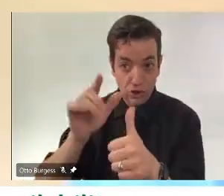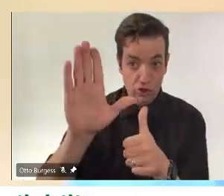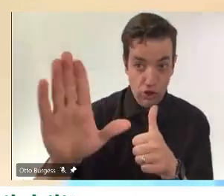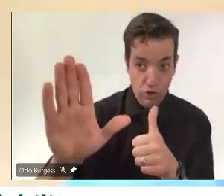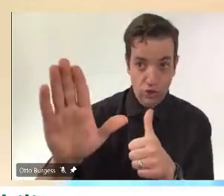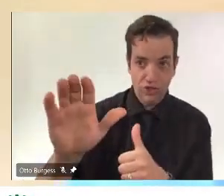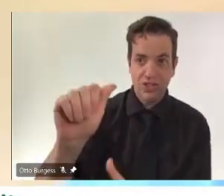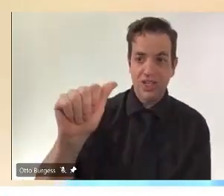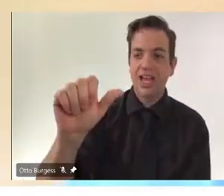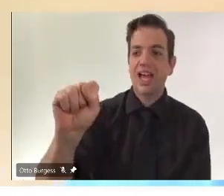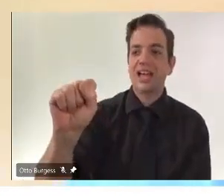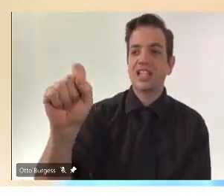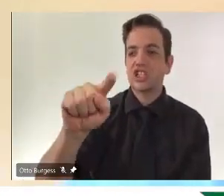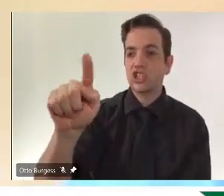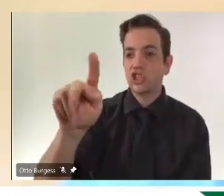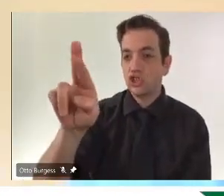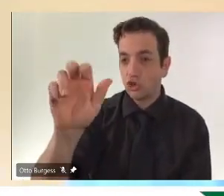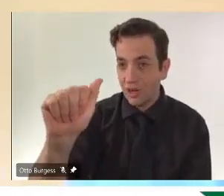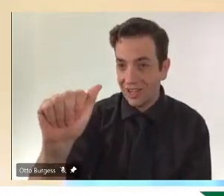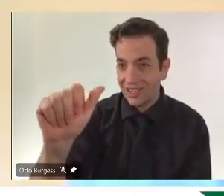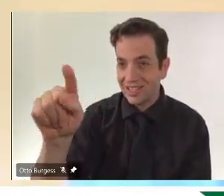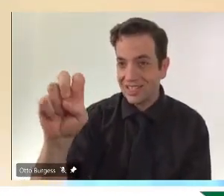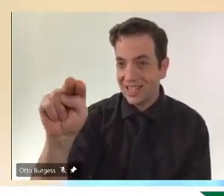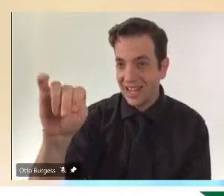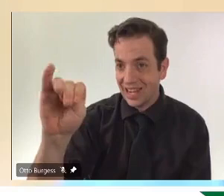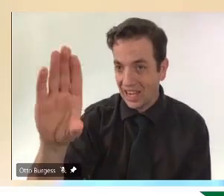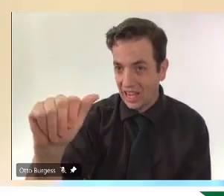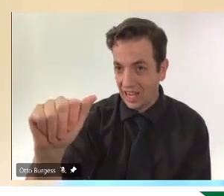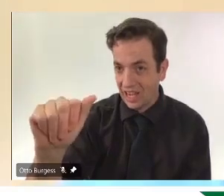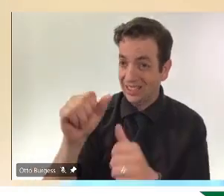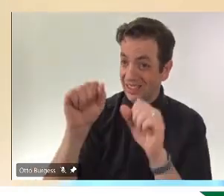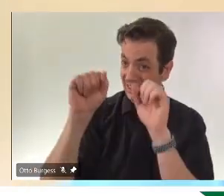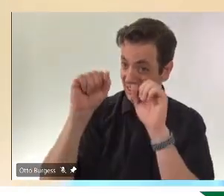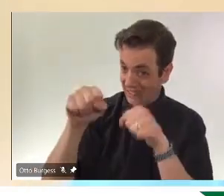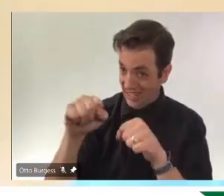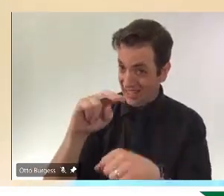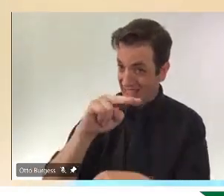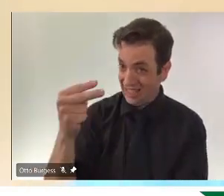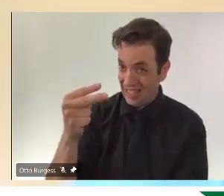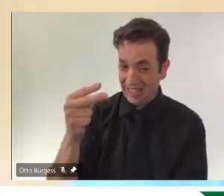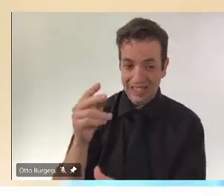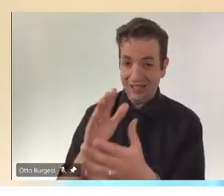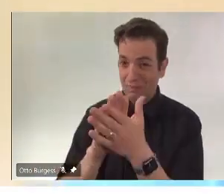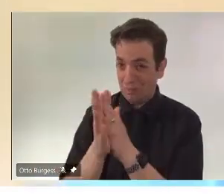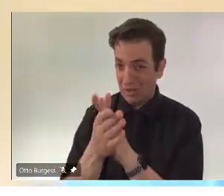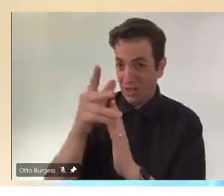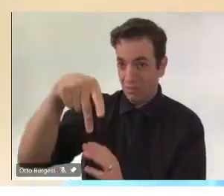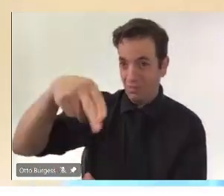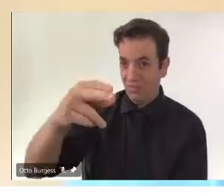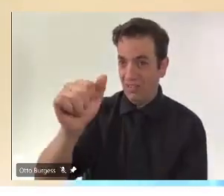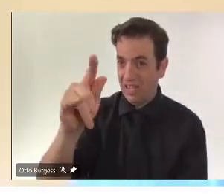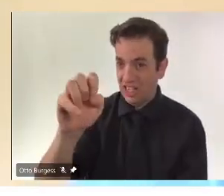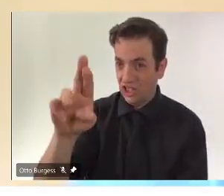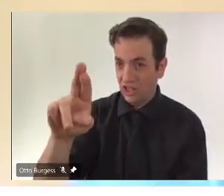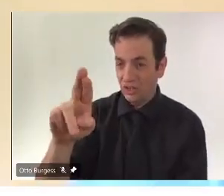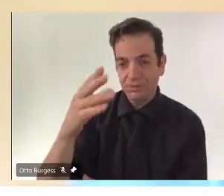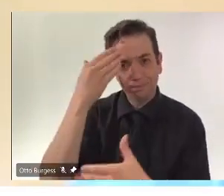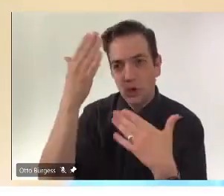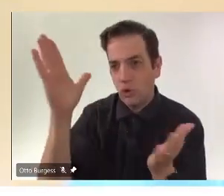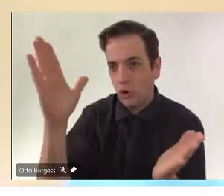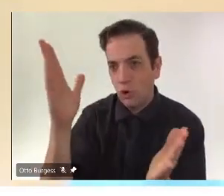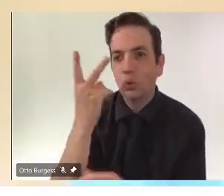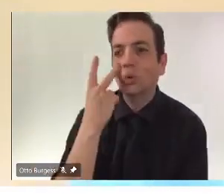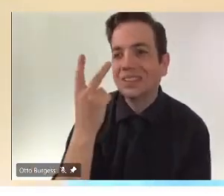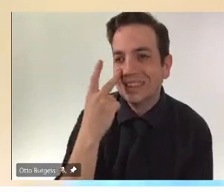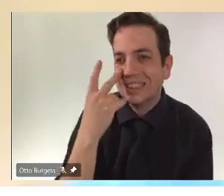Europe. We're waiting on information from the UK. And, you know, going forward, looking into the future, hopefully our two